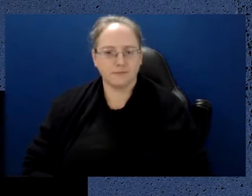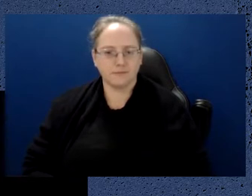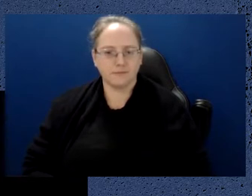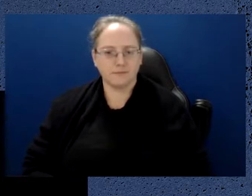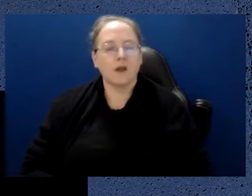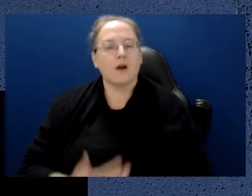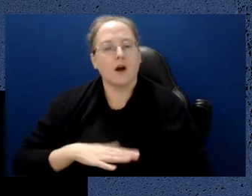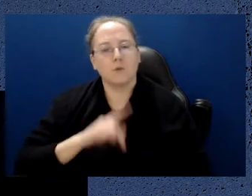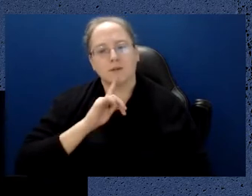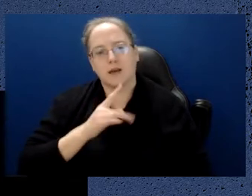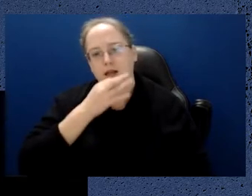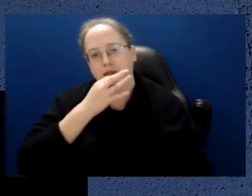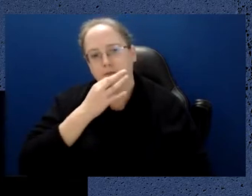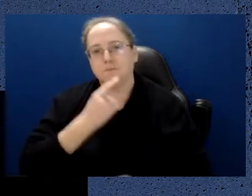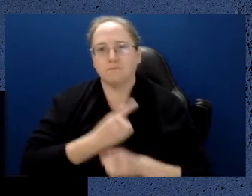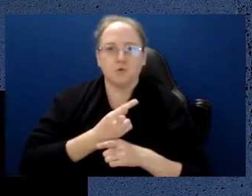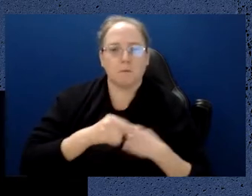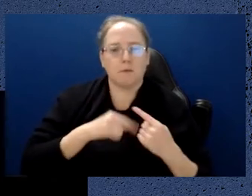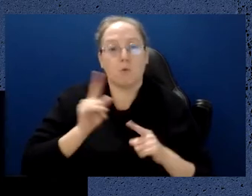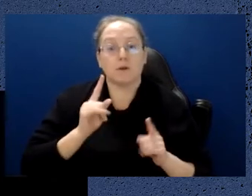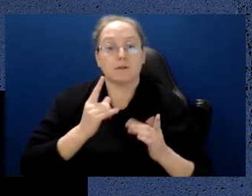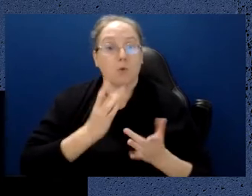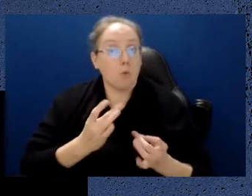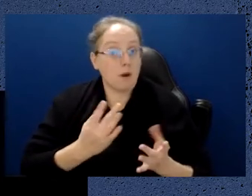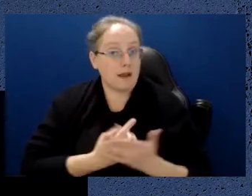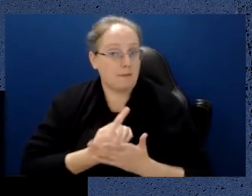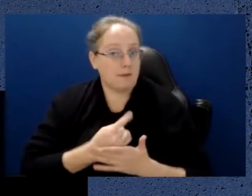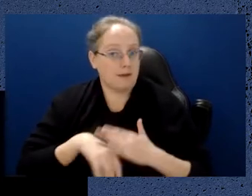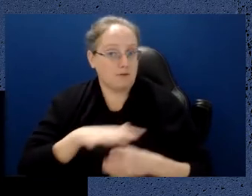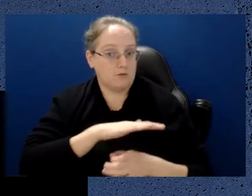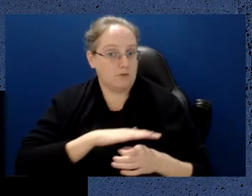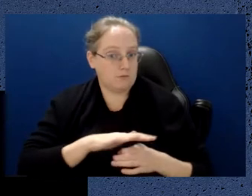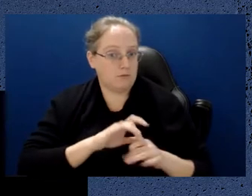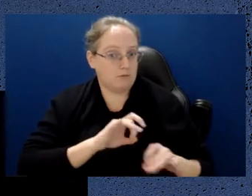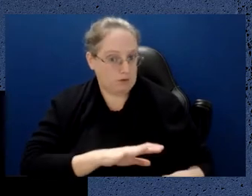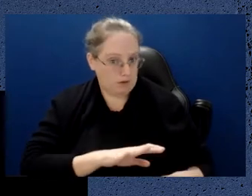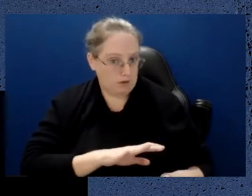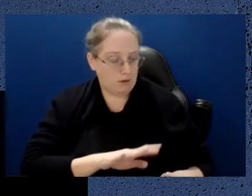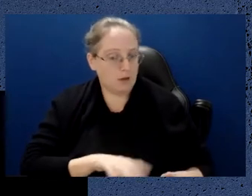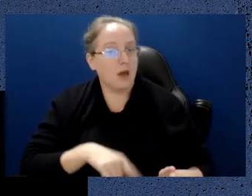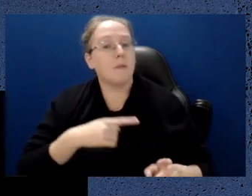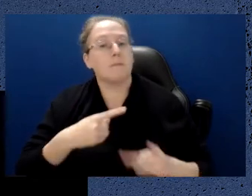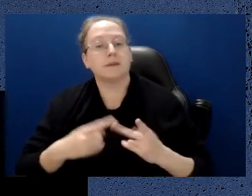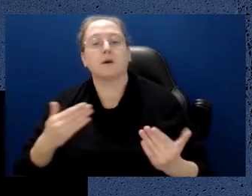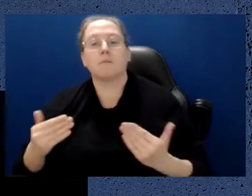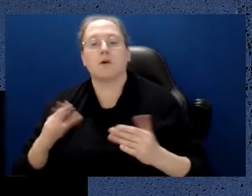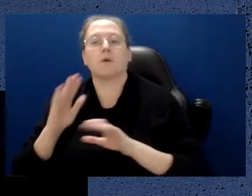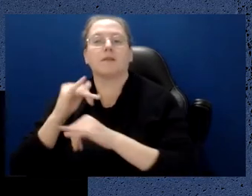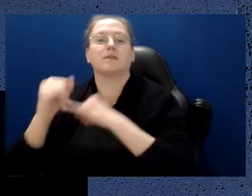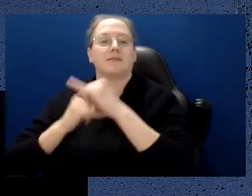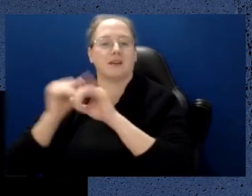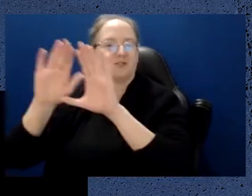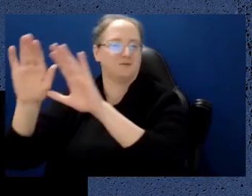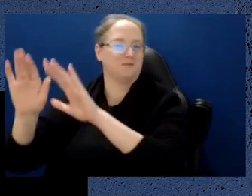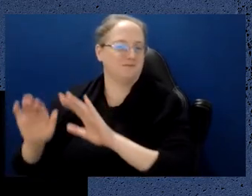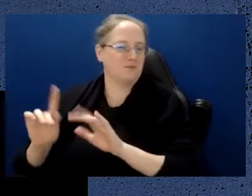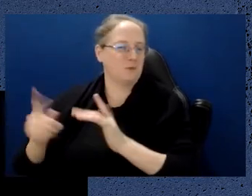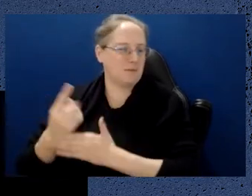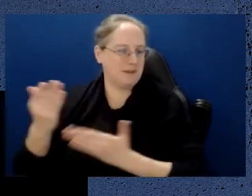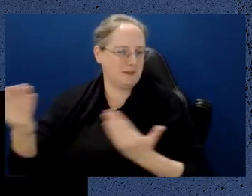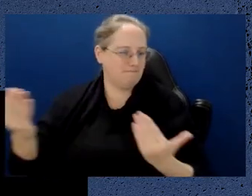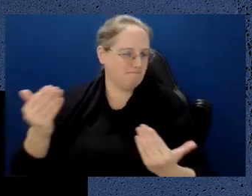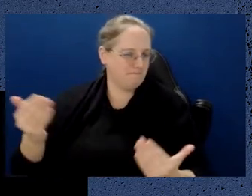about what's happening in the Australian context, but contrast that with what's happening internationally. So we get that perspective.